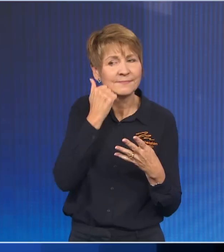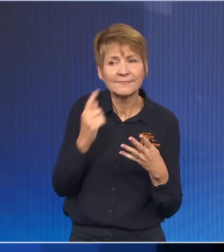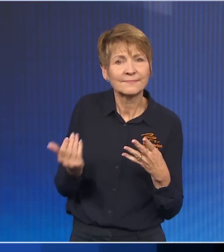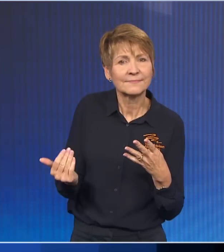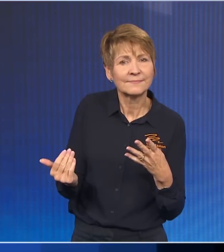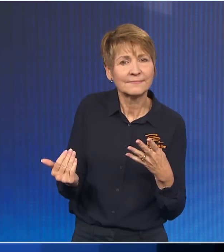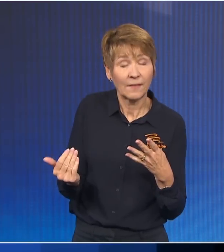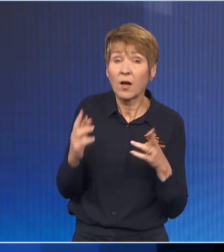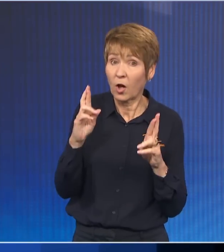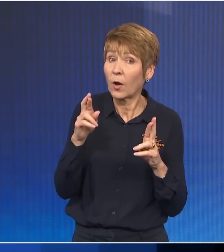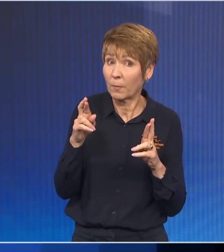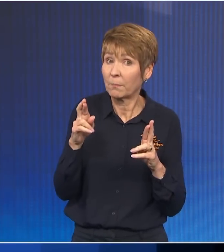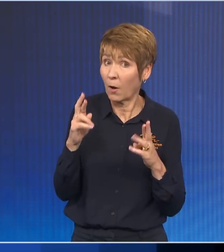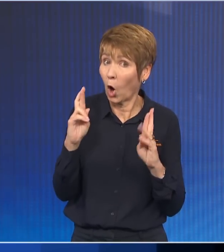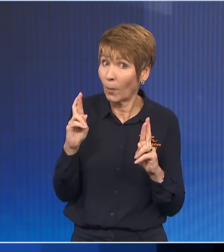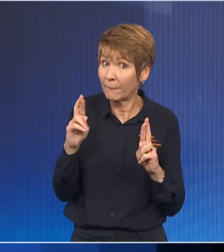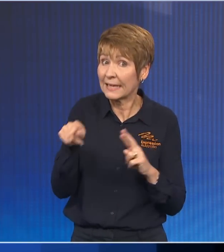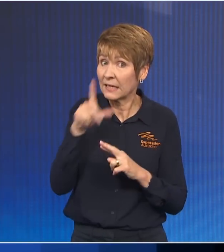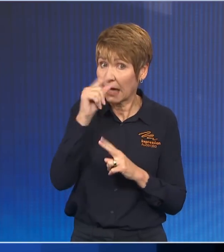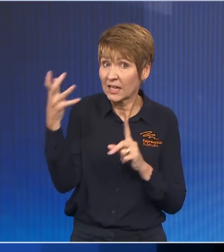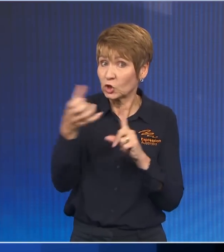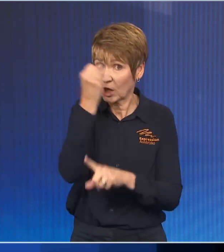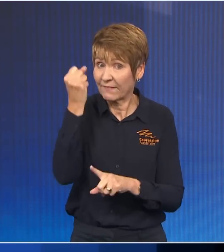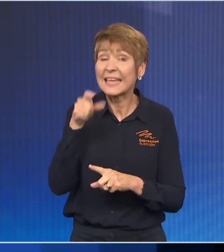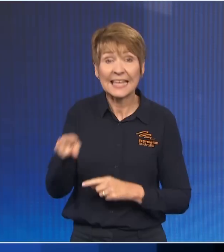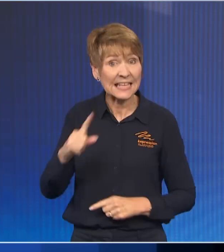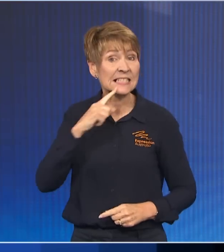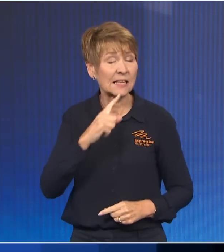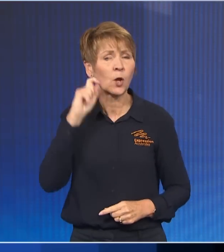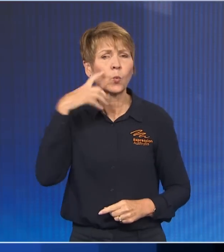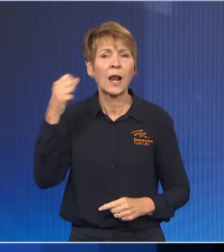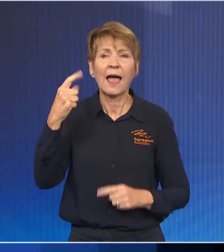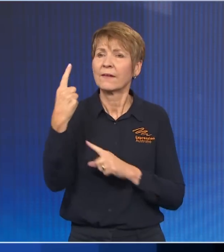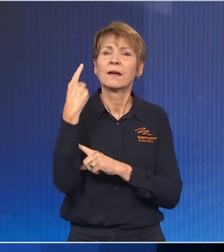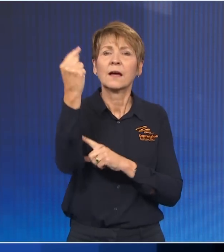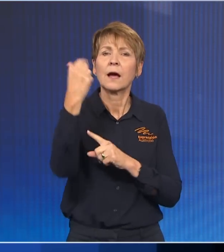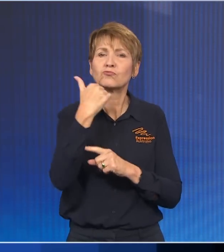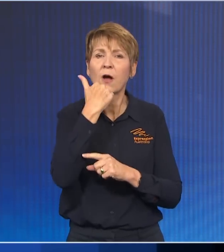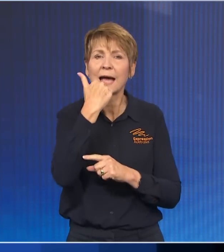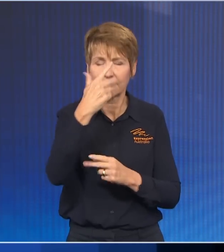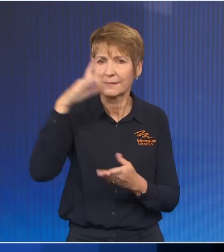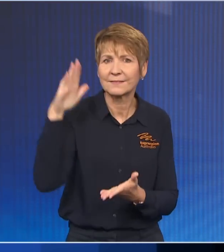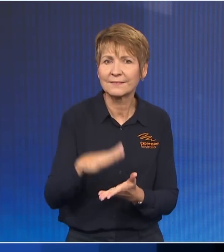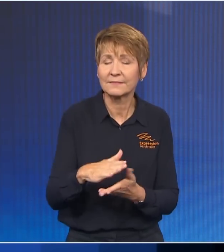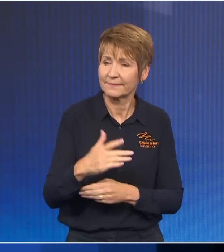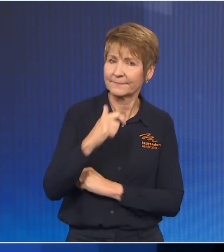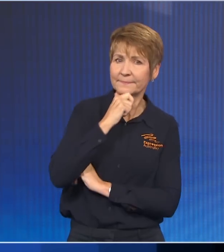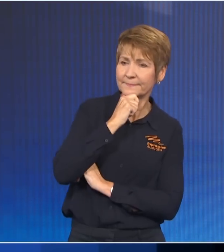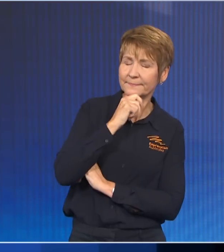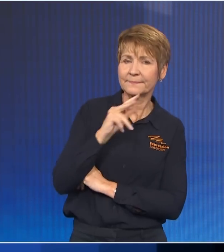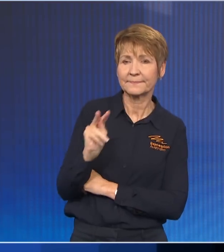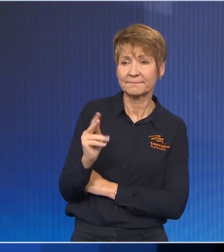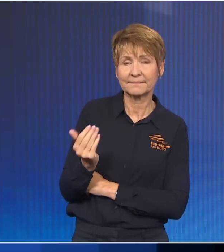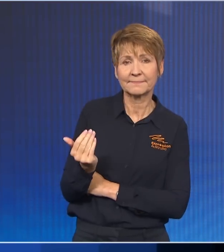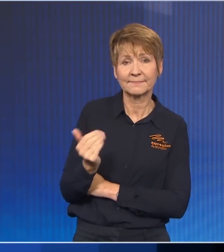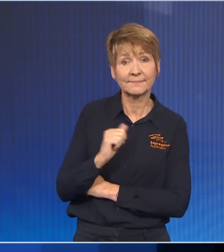hope that he does. You know, he has said he will bring inflation down. Well, I look forward to watching him do that. He